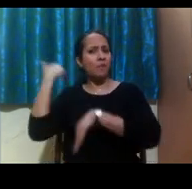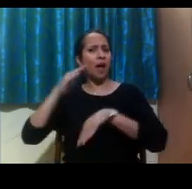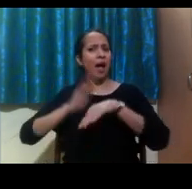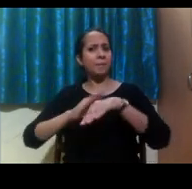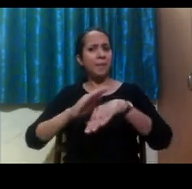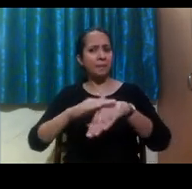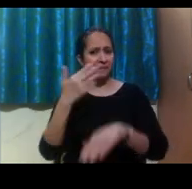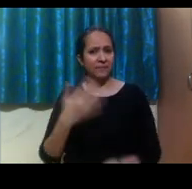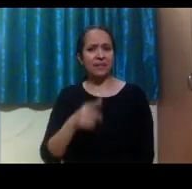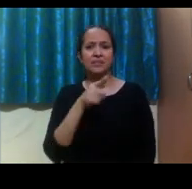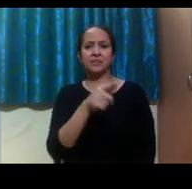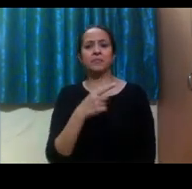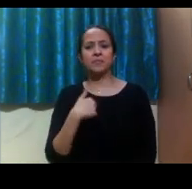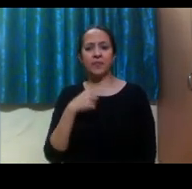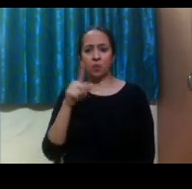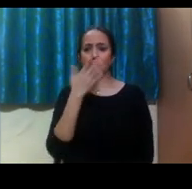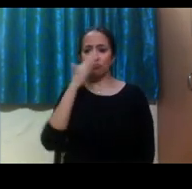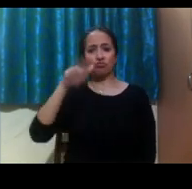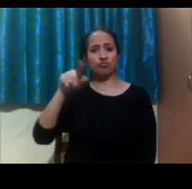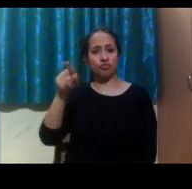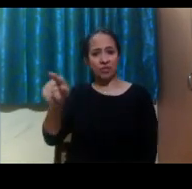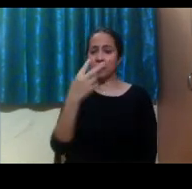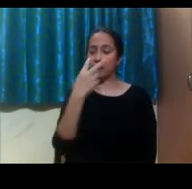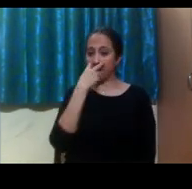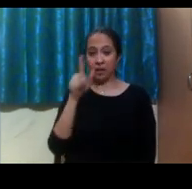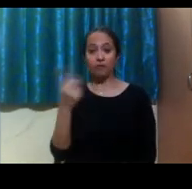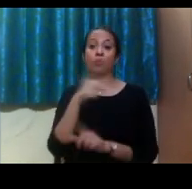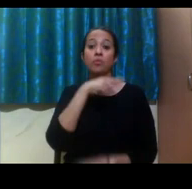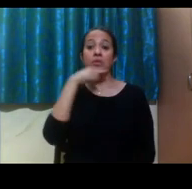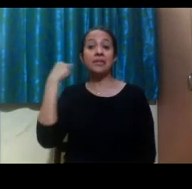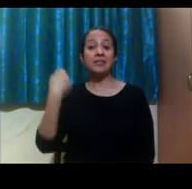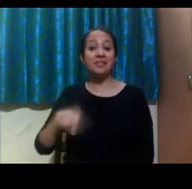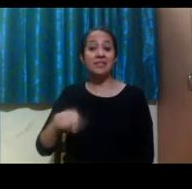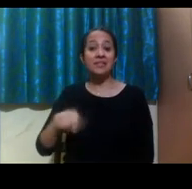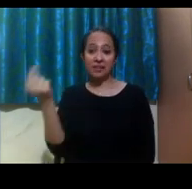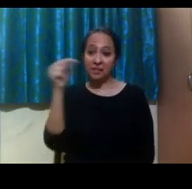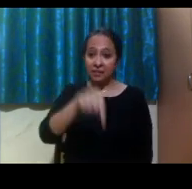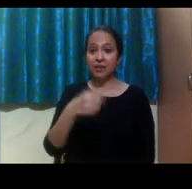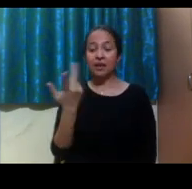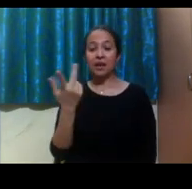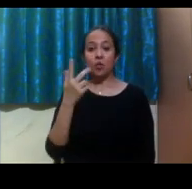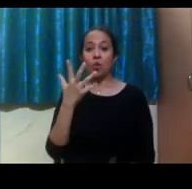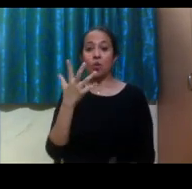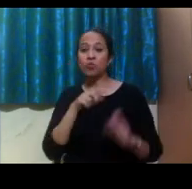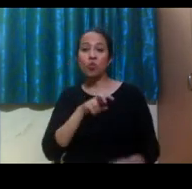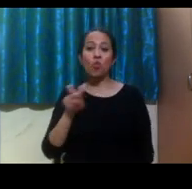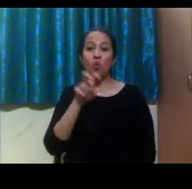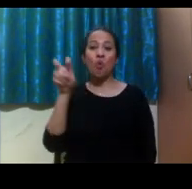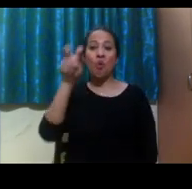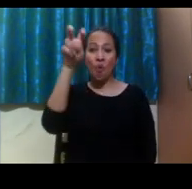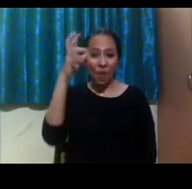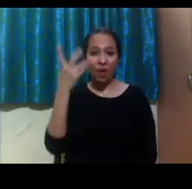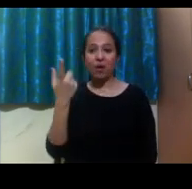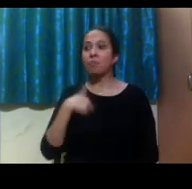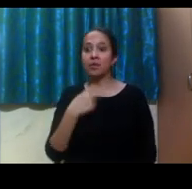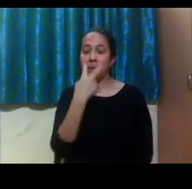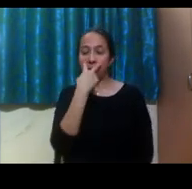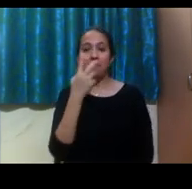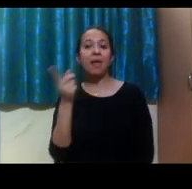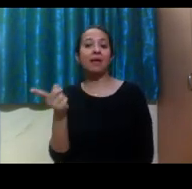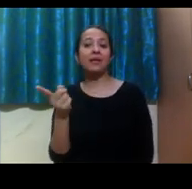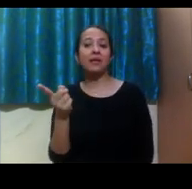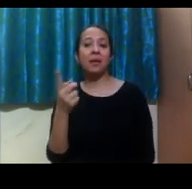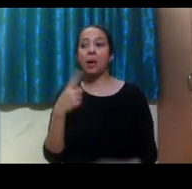Missouri State, having a student who was blind from Russia, thinking she couldn't go on a camping trip because she was blind. And you absolutely have every right to that